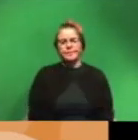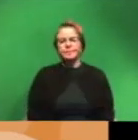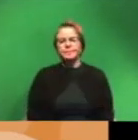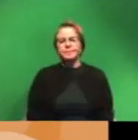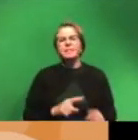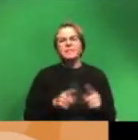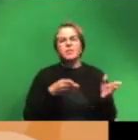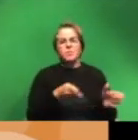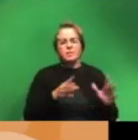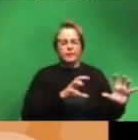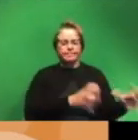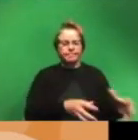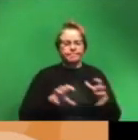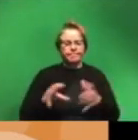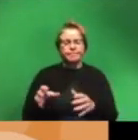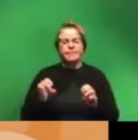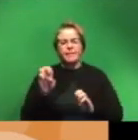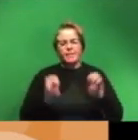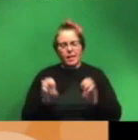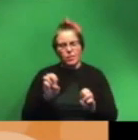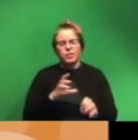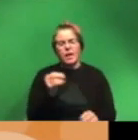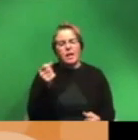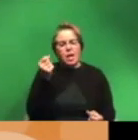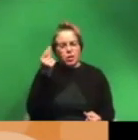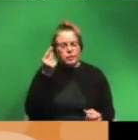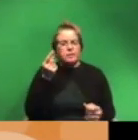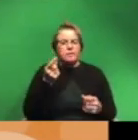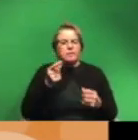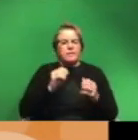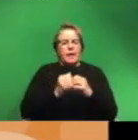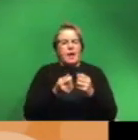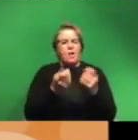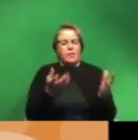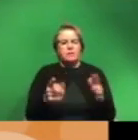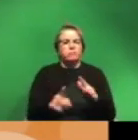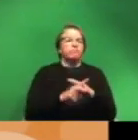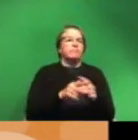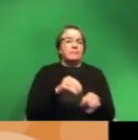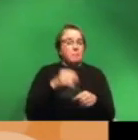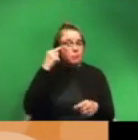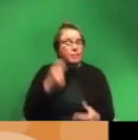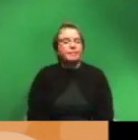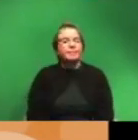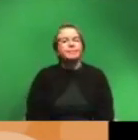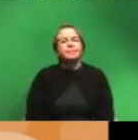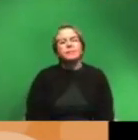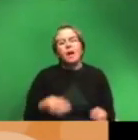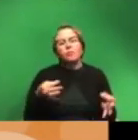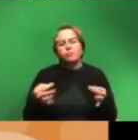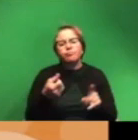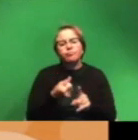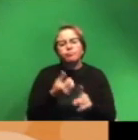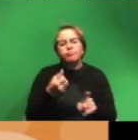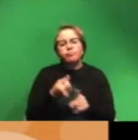categorize the evaluation or understanding of how this is all manifested in the brain so i'll just explore some of those subcategories now